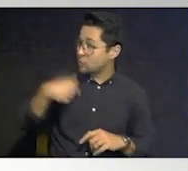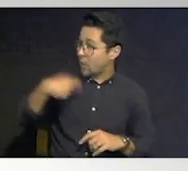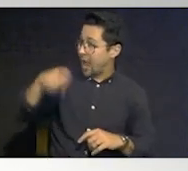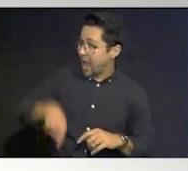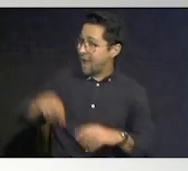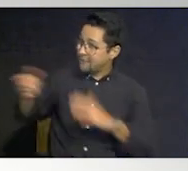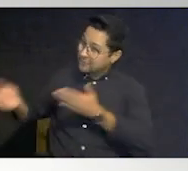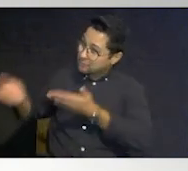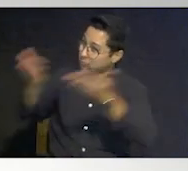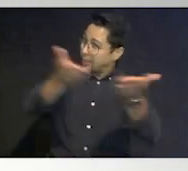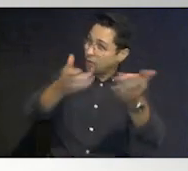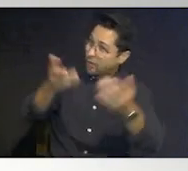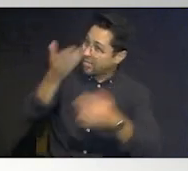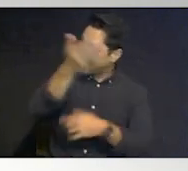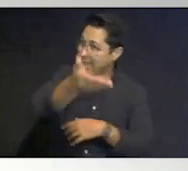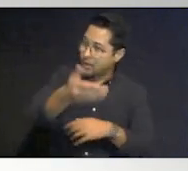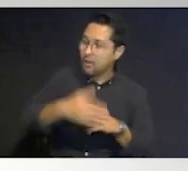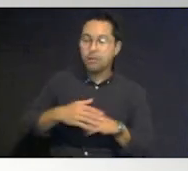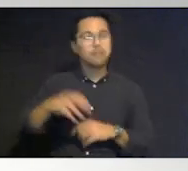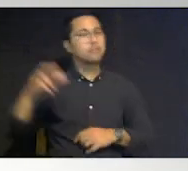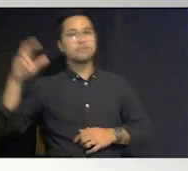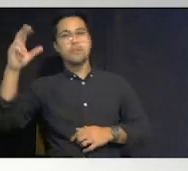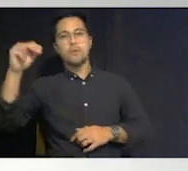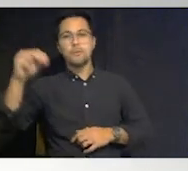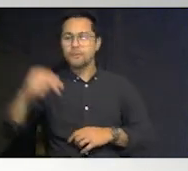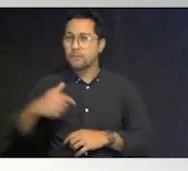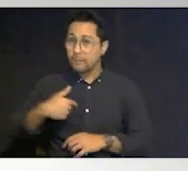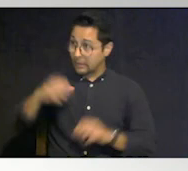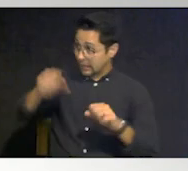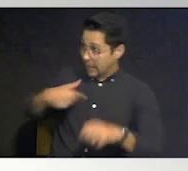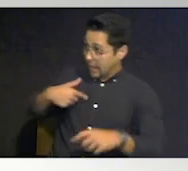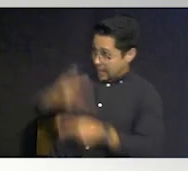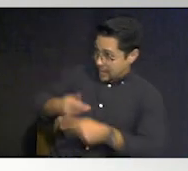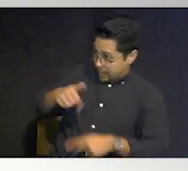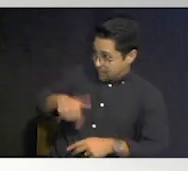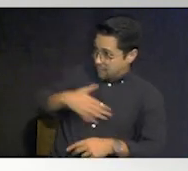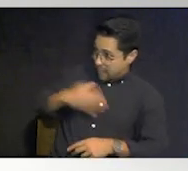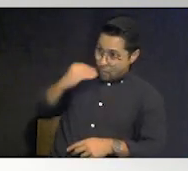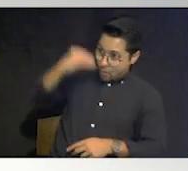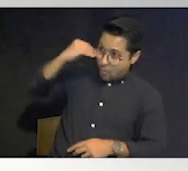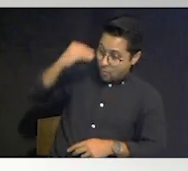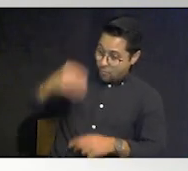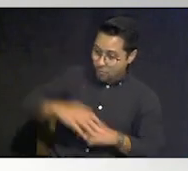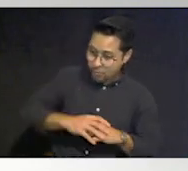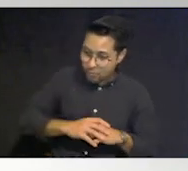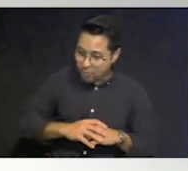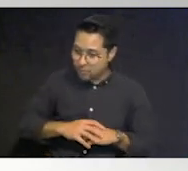am i obligated to take her there no absolutely absolutely